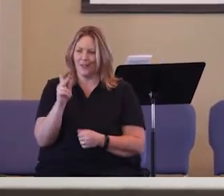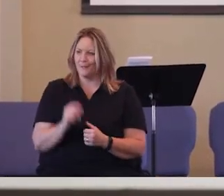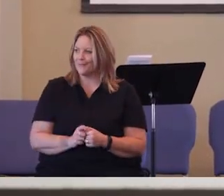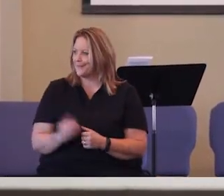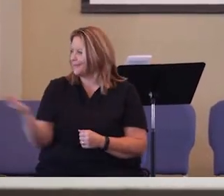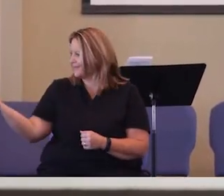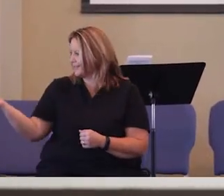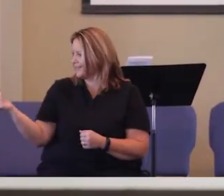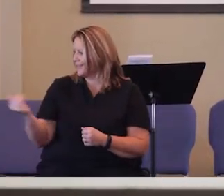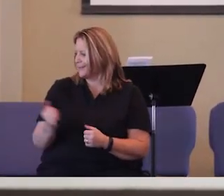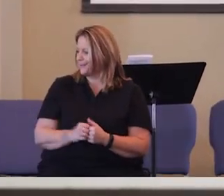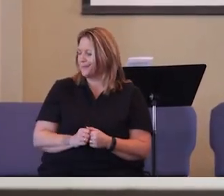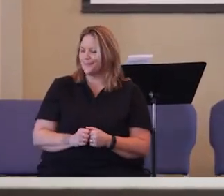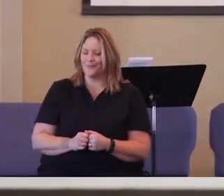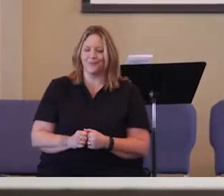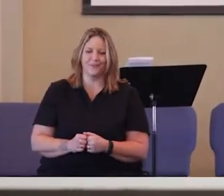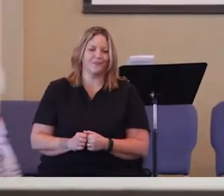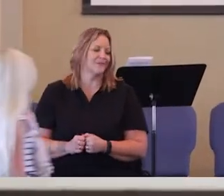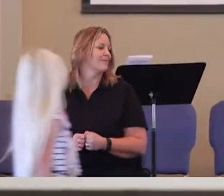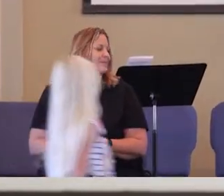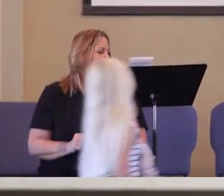All right. Come up here, kids.